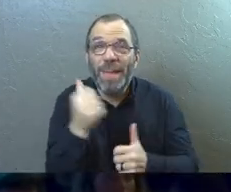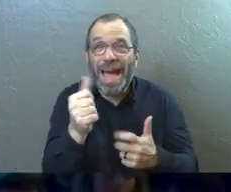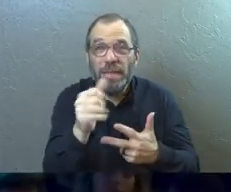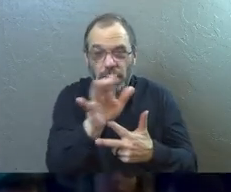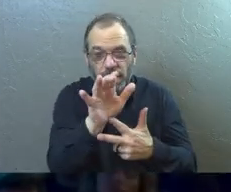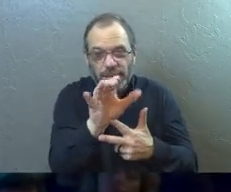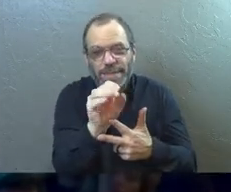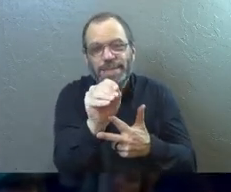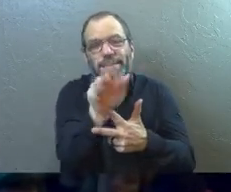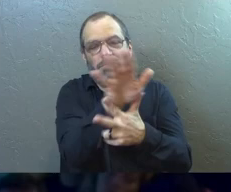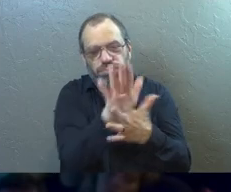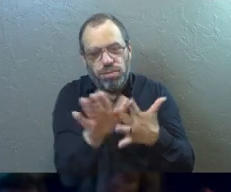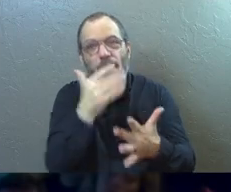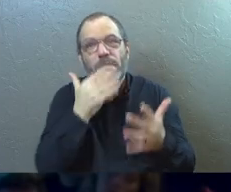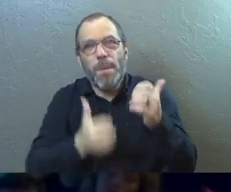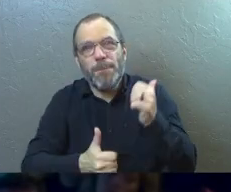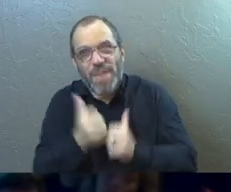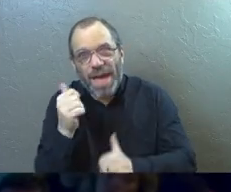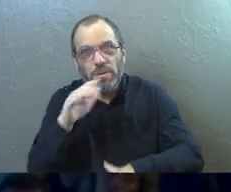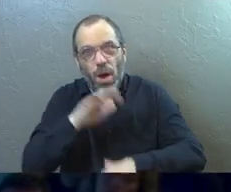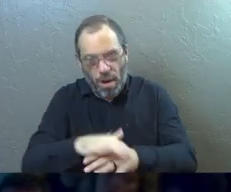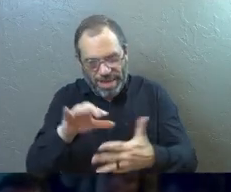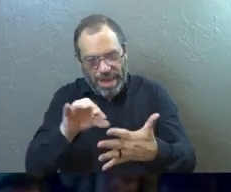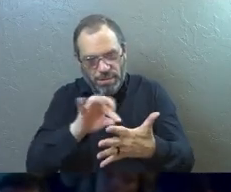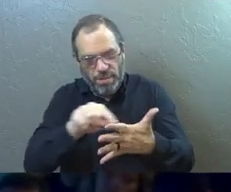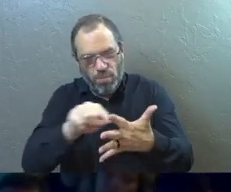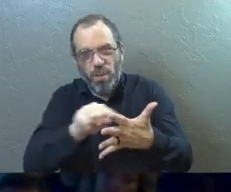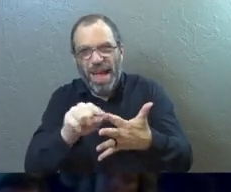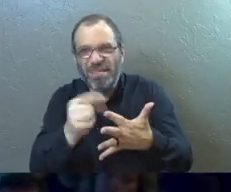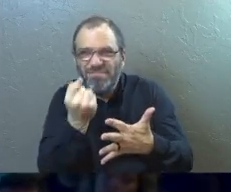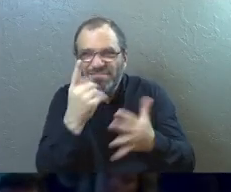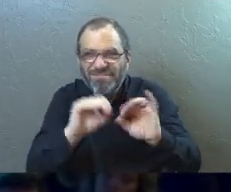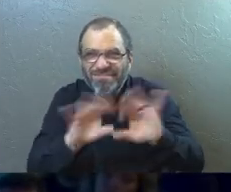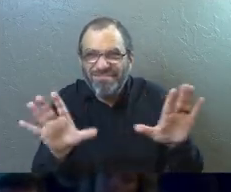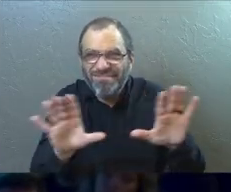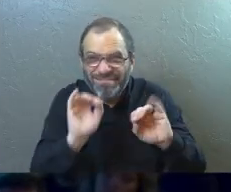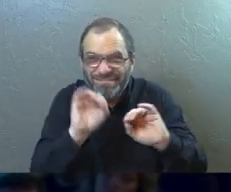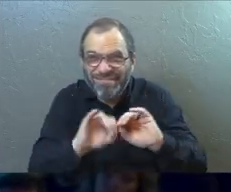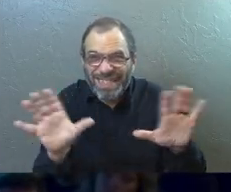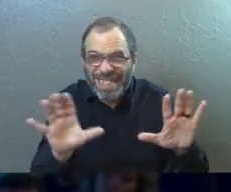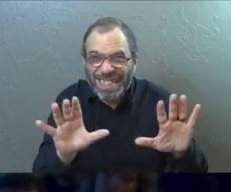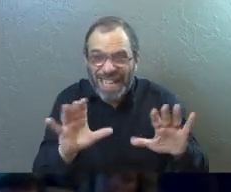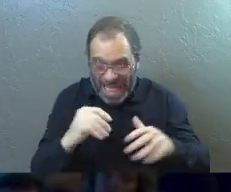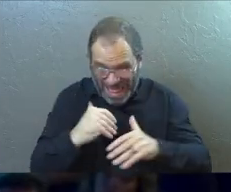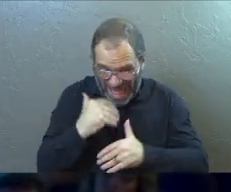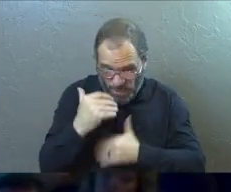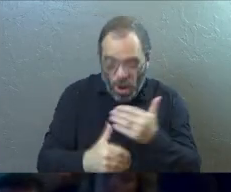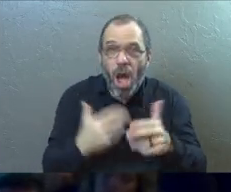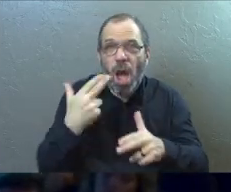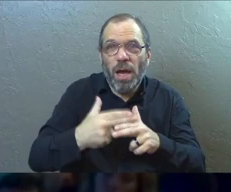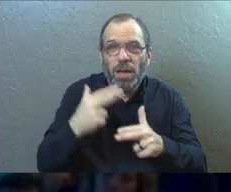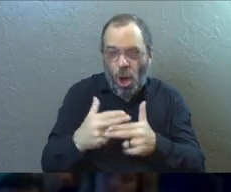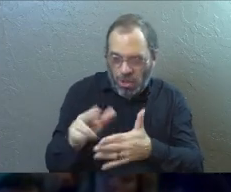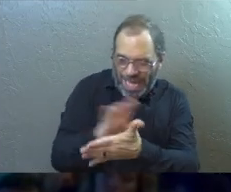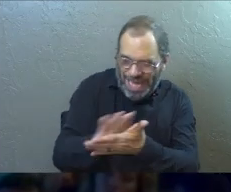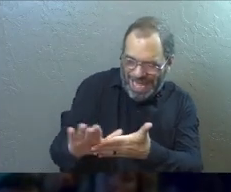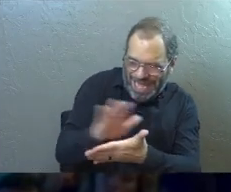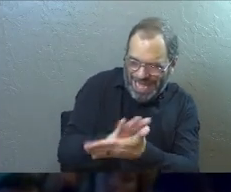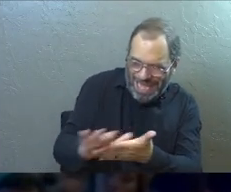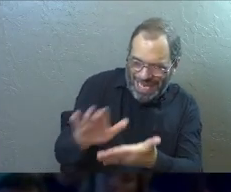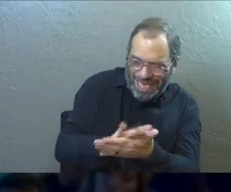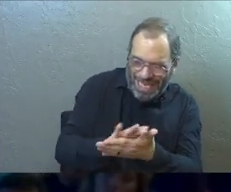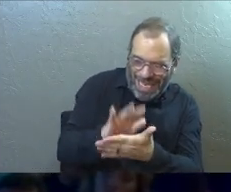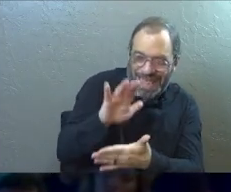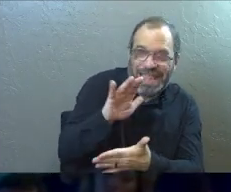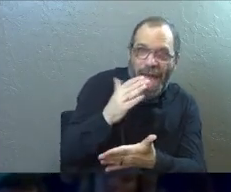goes to the best shoots along that branch, if that makes any sense. And that process, it's called cleaning in